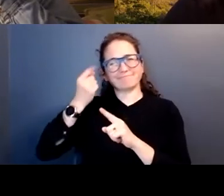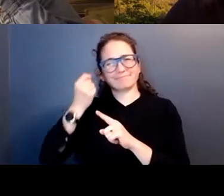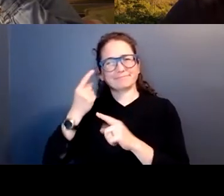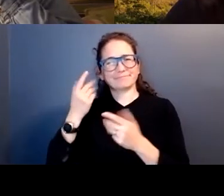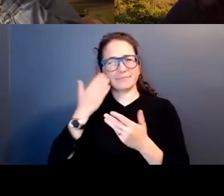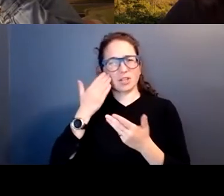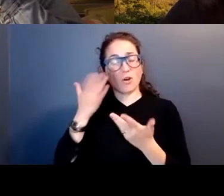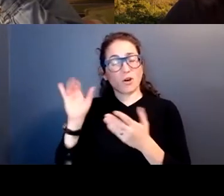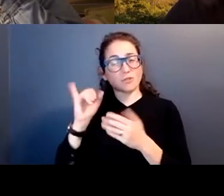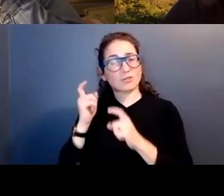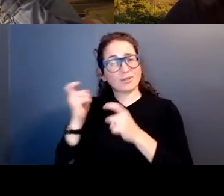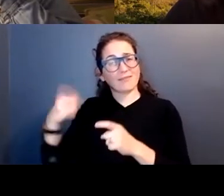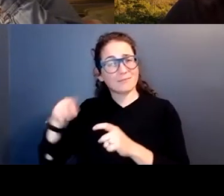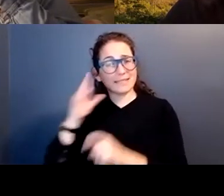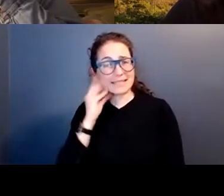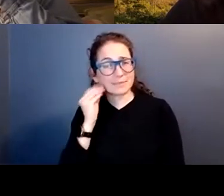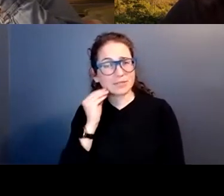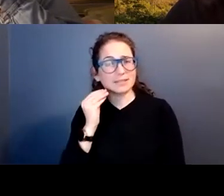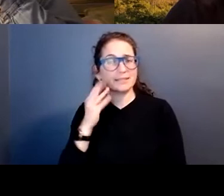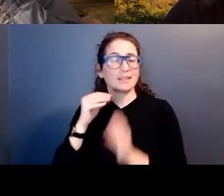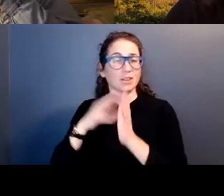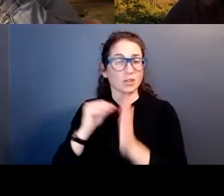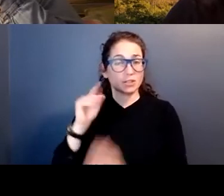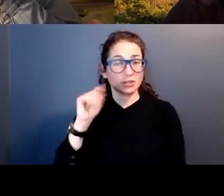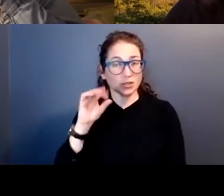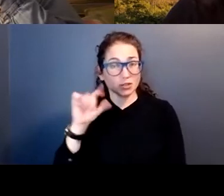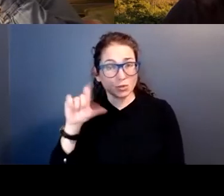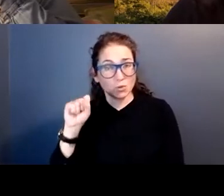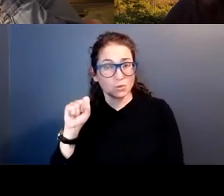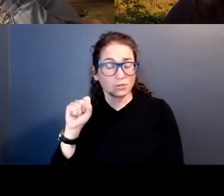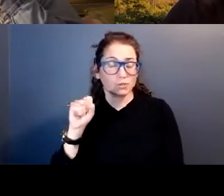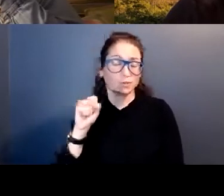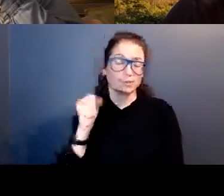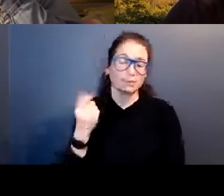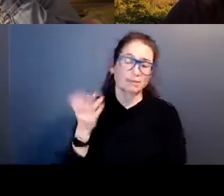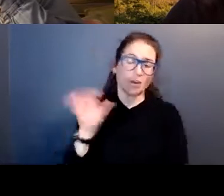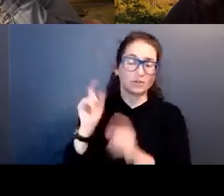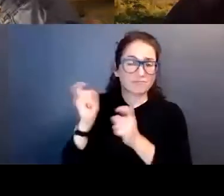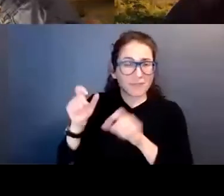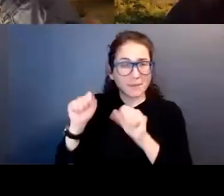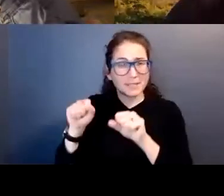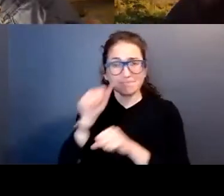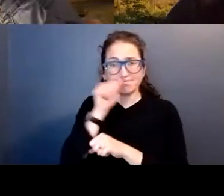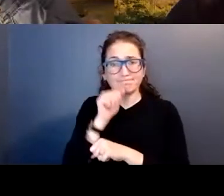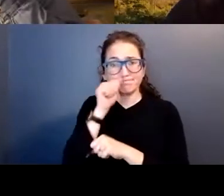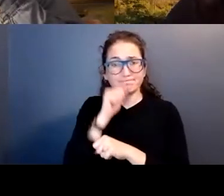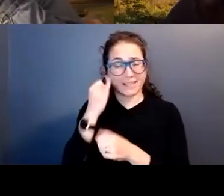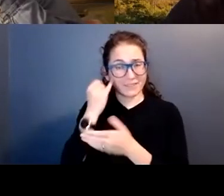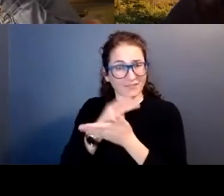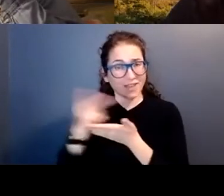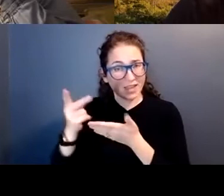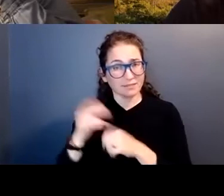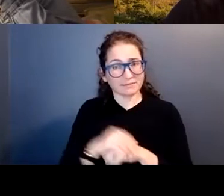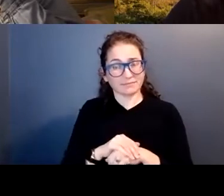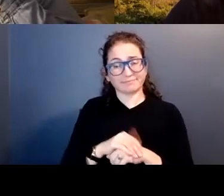give them the experience, give them the learning tools, give them the ability to withstand failure. You know, I